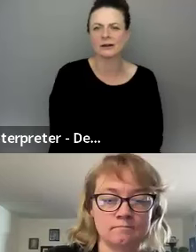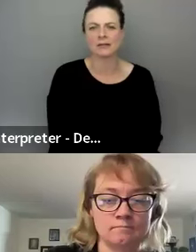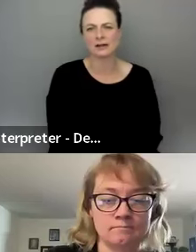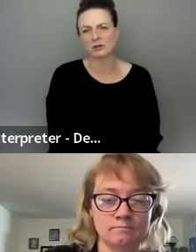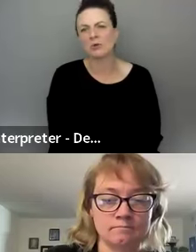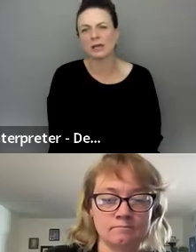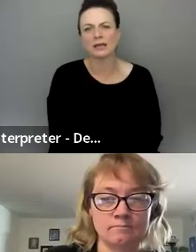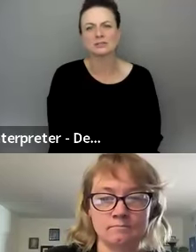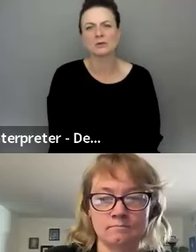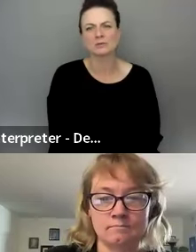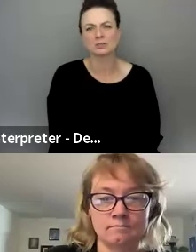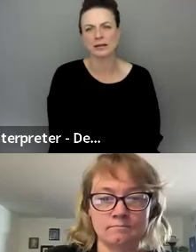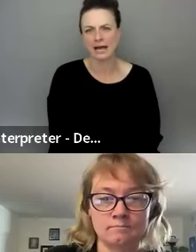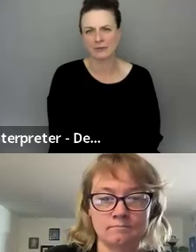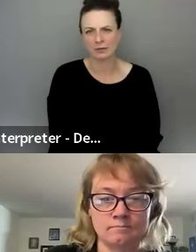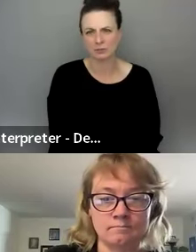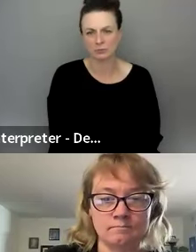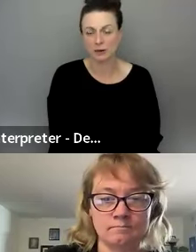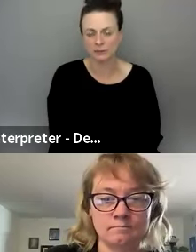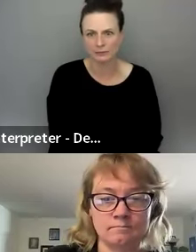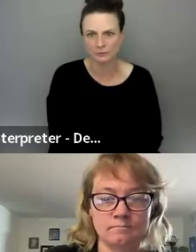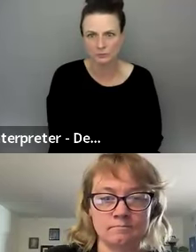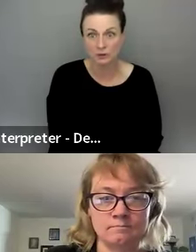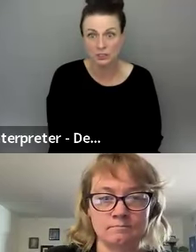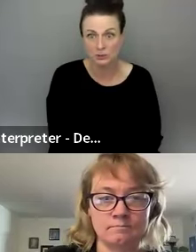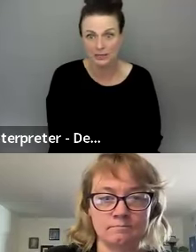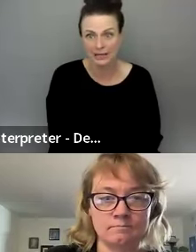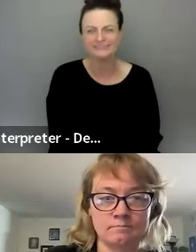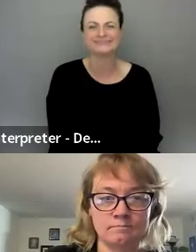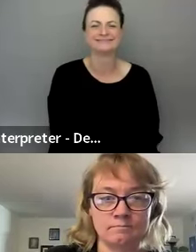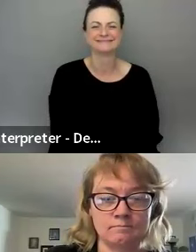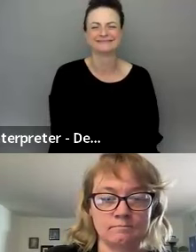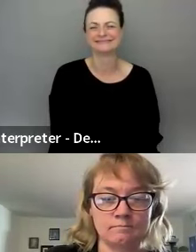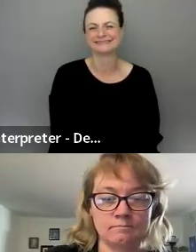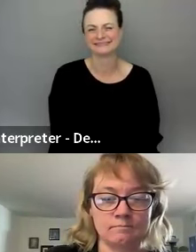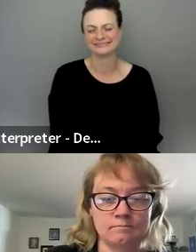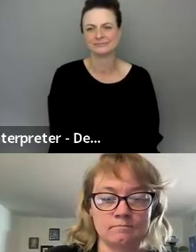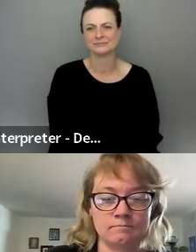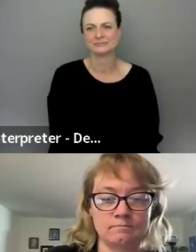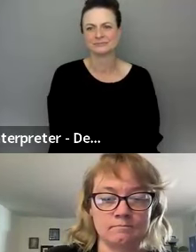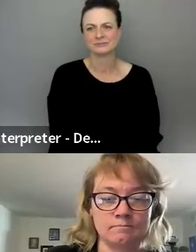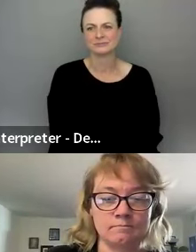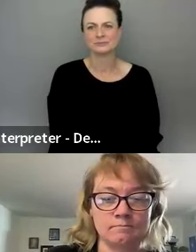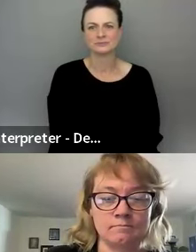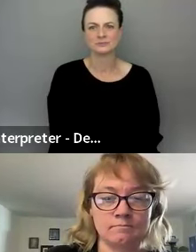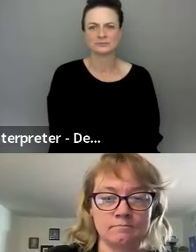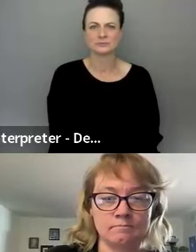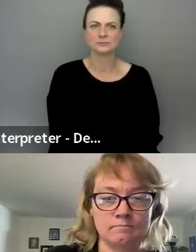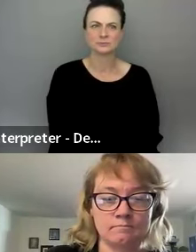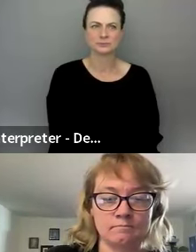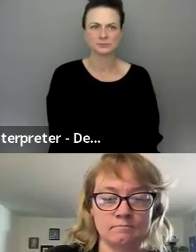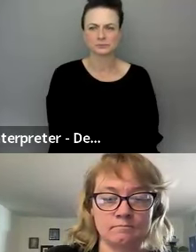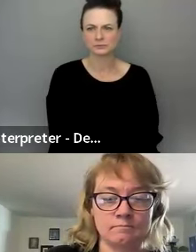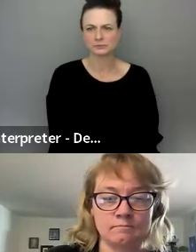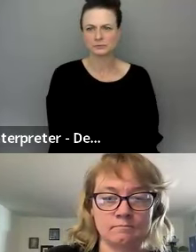atmosphere, a lot of joking. And so it was great. Catherine, probably, did you want to add? Oh yeah. Cause, uh, one thing that I forgot to mention.